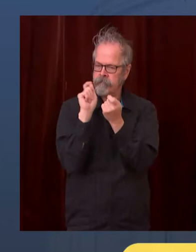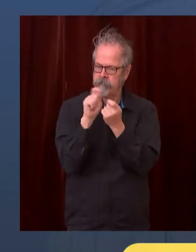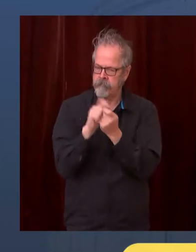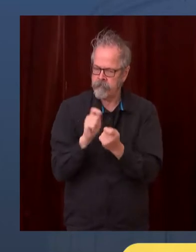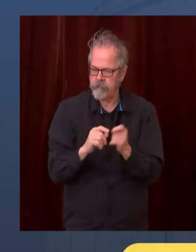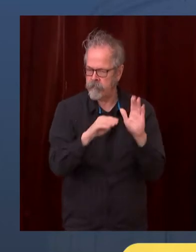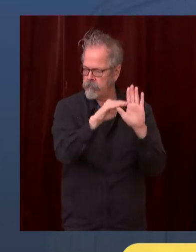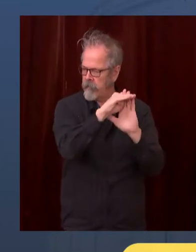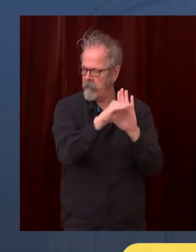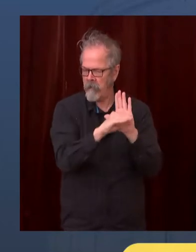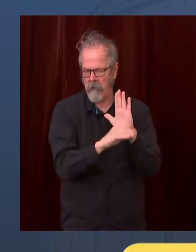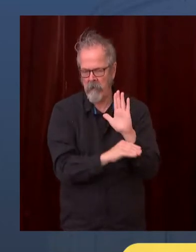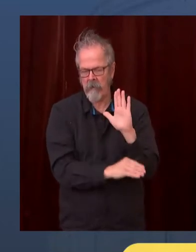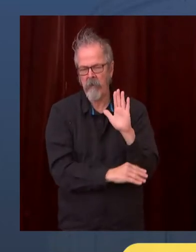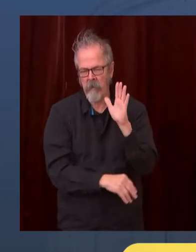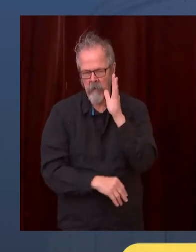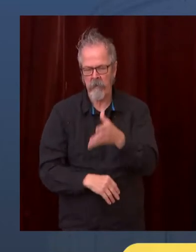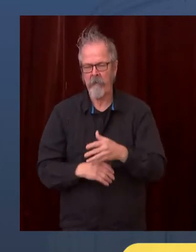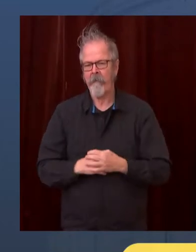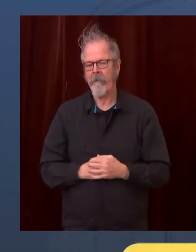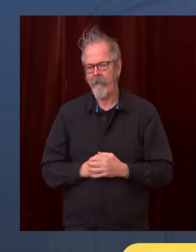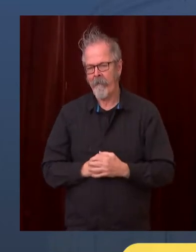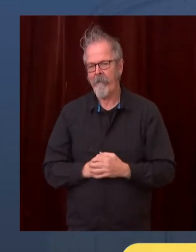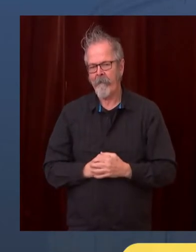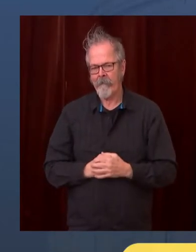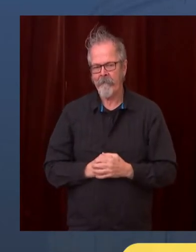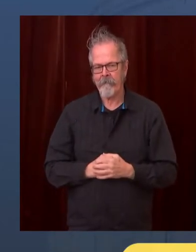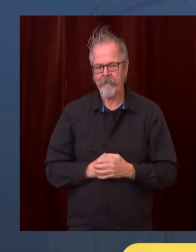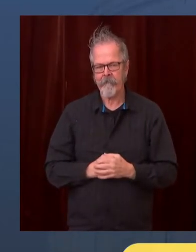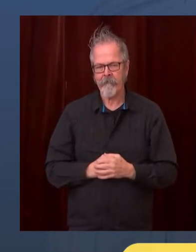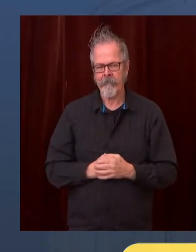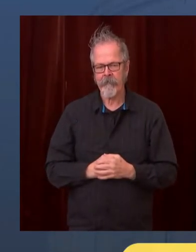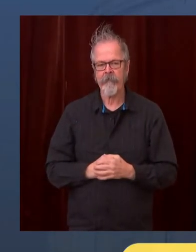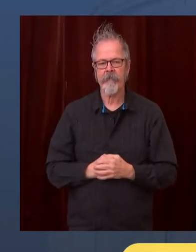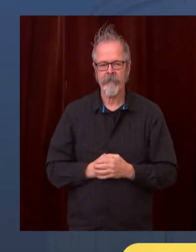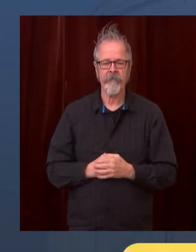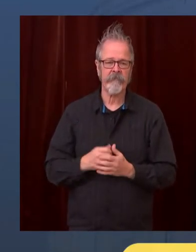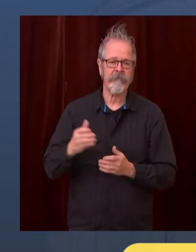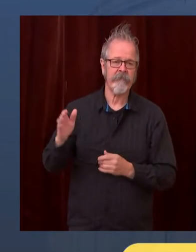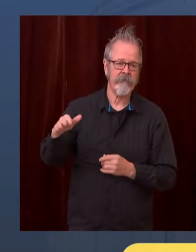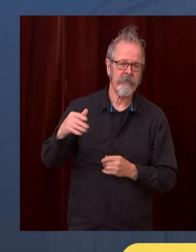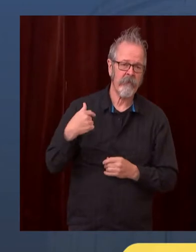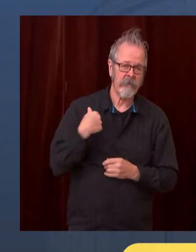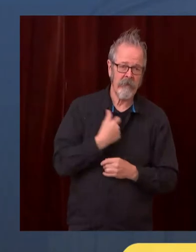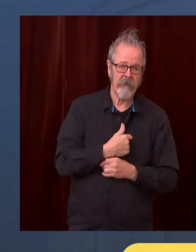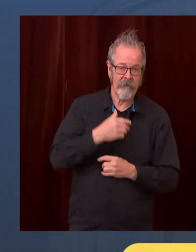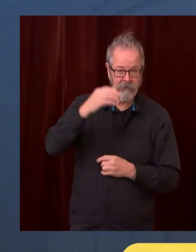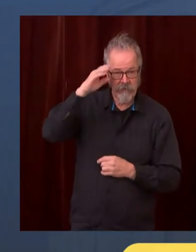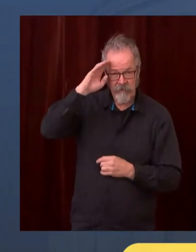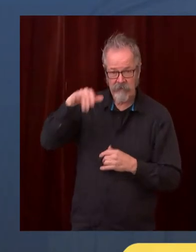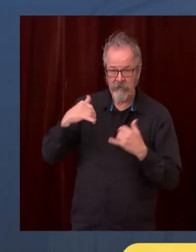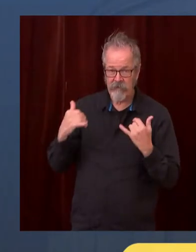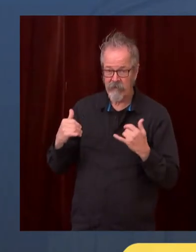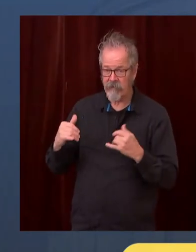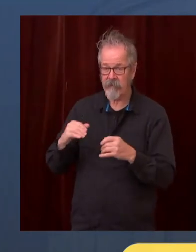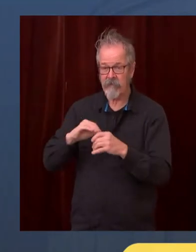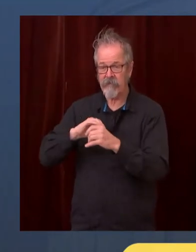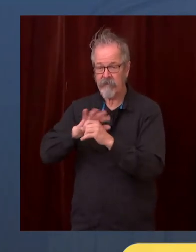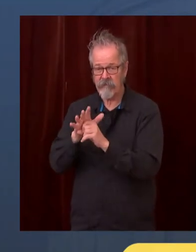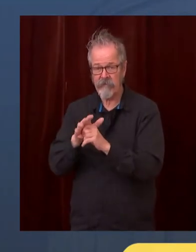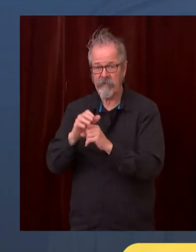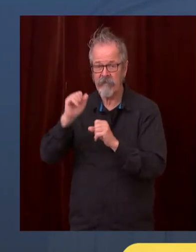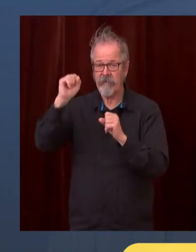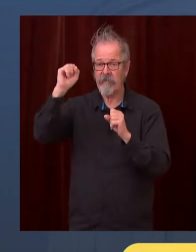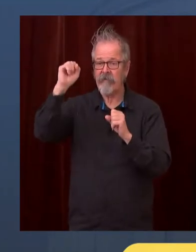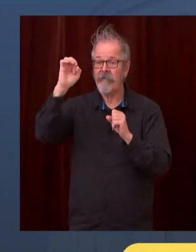We have a graph up before you showing that essentially we have very active infections across the state of Washington.